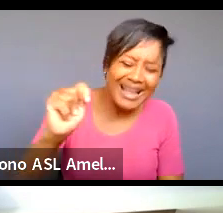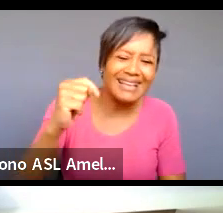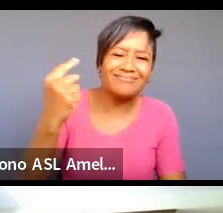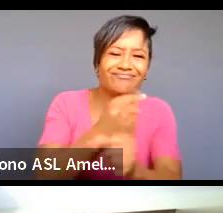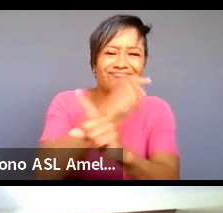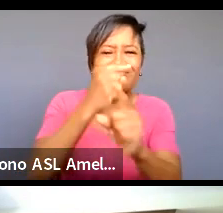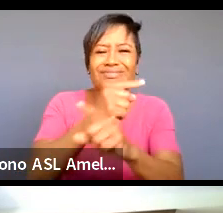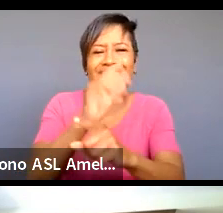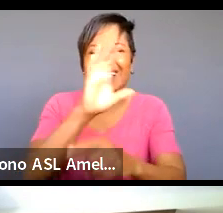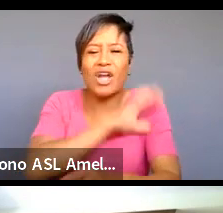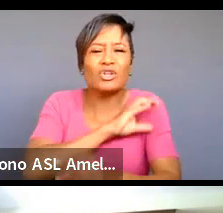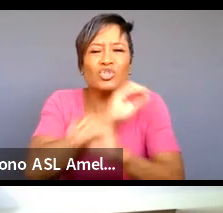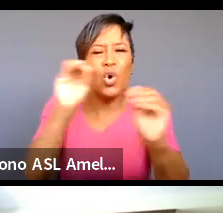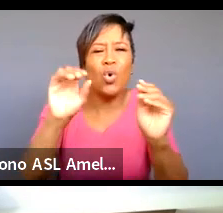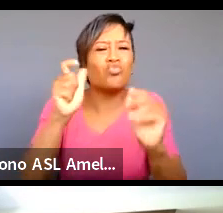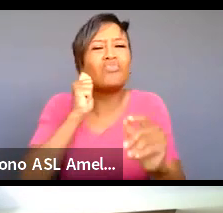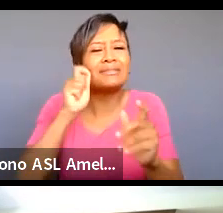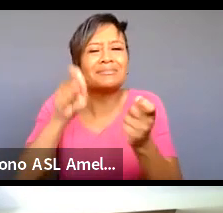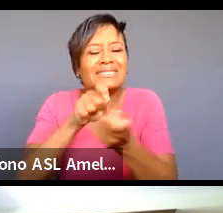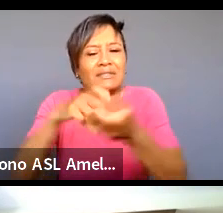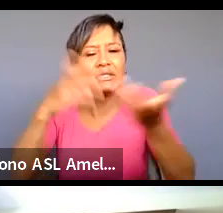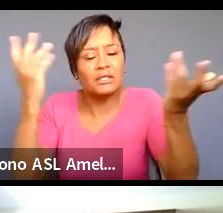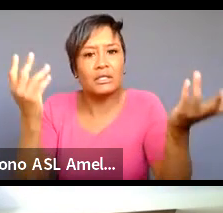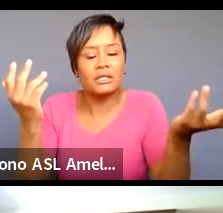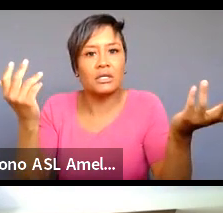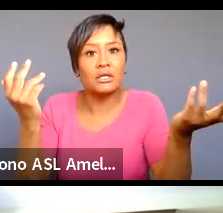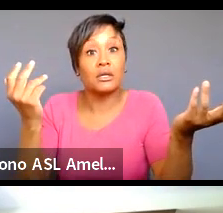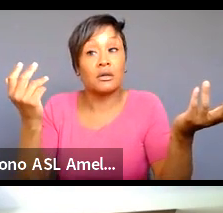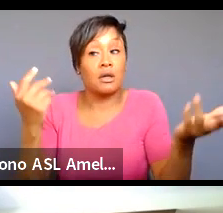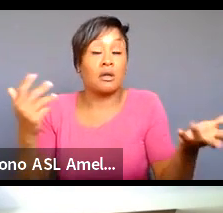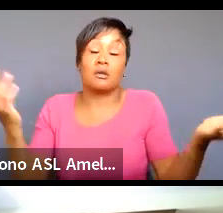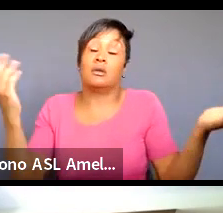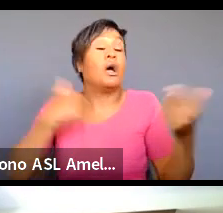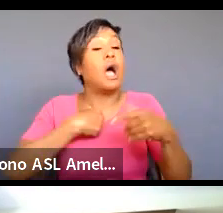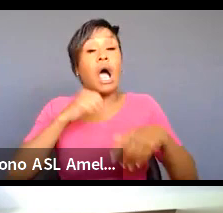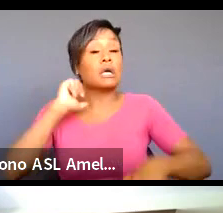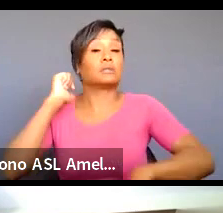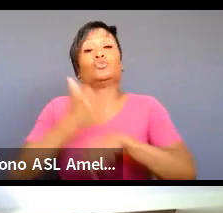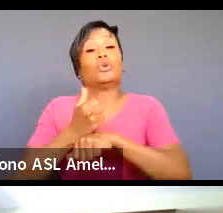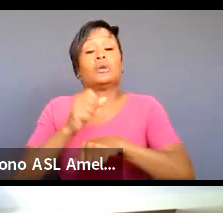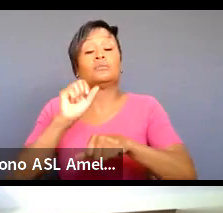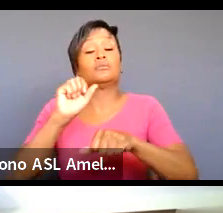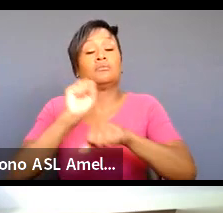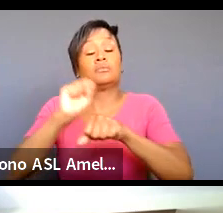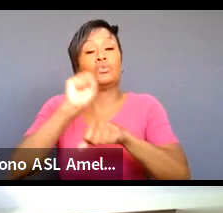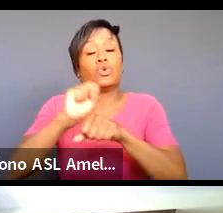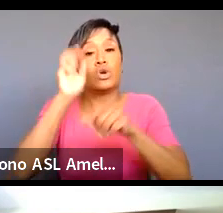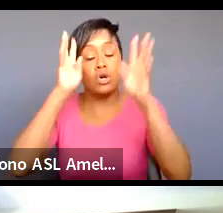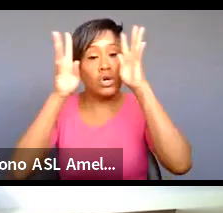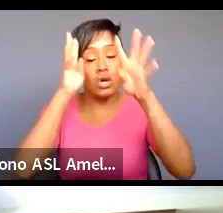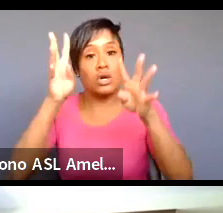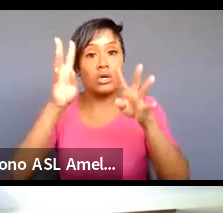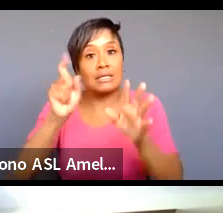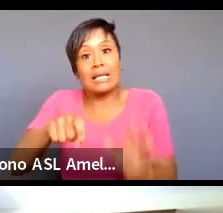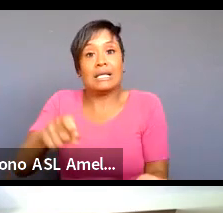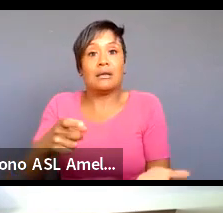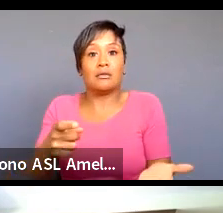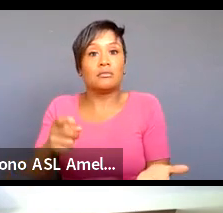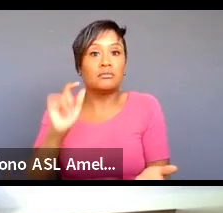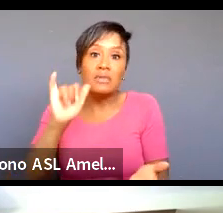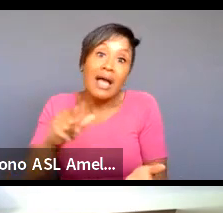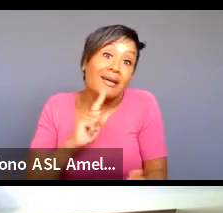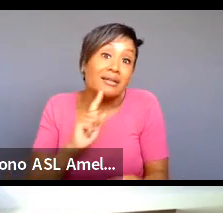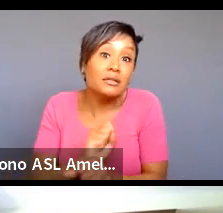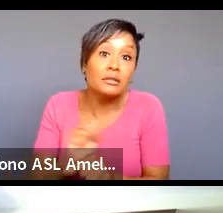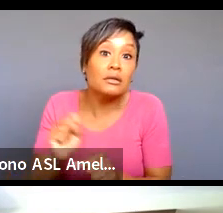just the idea that i had to create that this work out of necessity is also kind of interesting i didn't i didn't go to